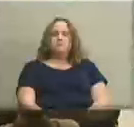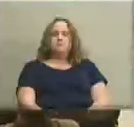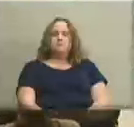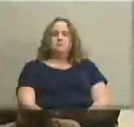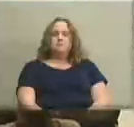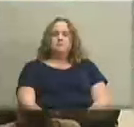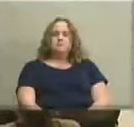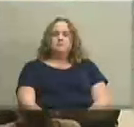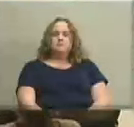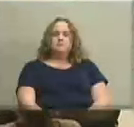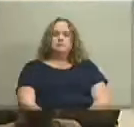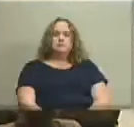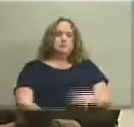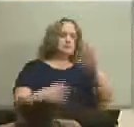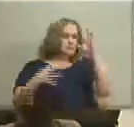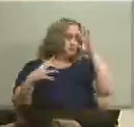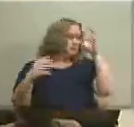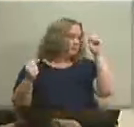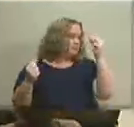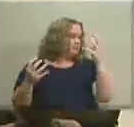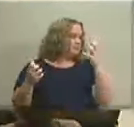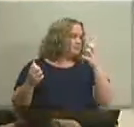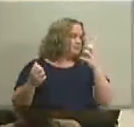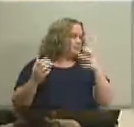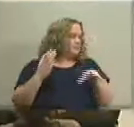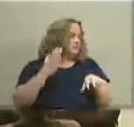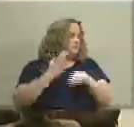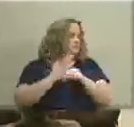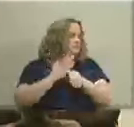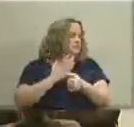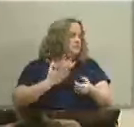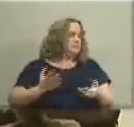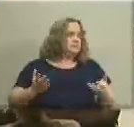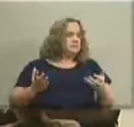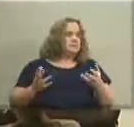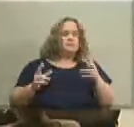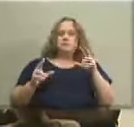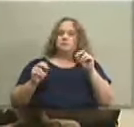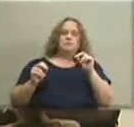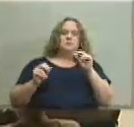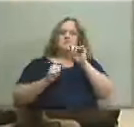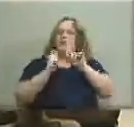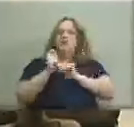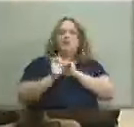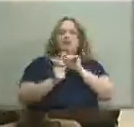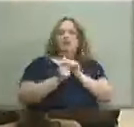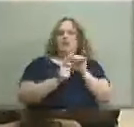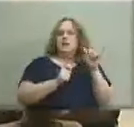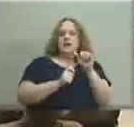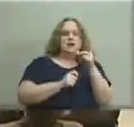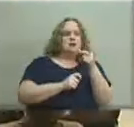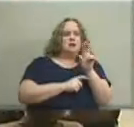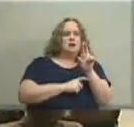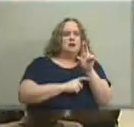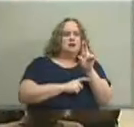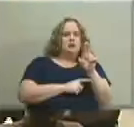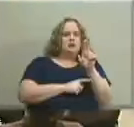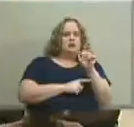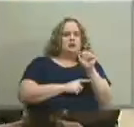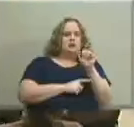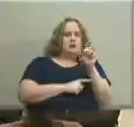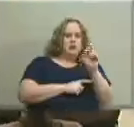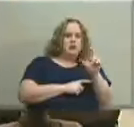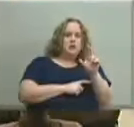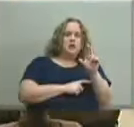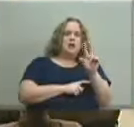okay Dr. Hargan's do you have anything to add no it's exactly as Dr. Razor said is the submission of